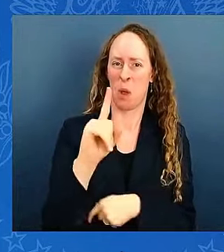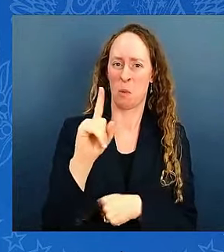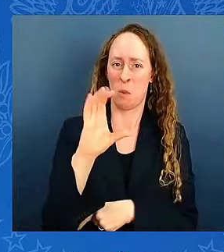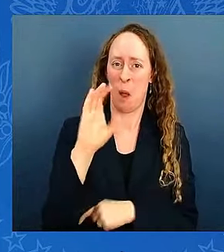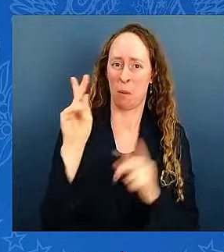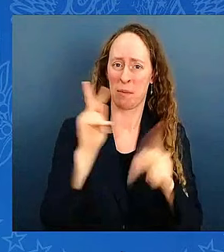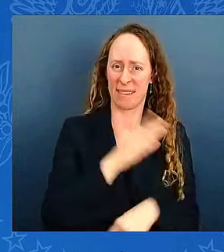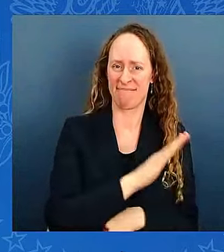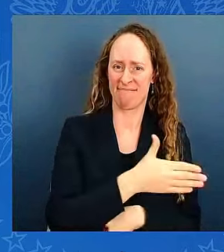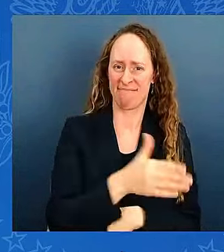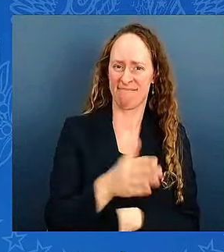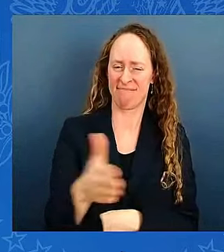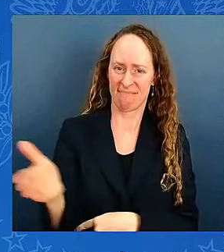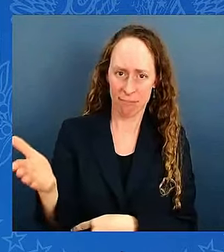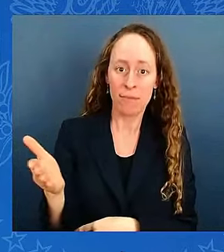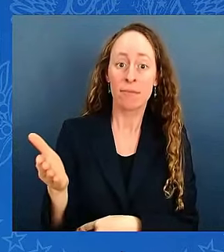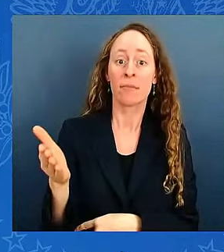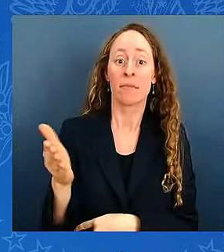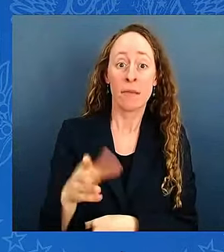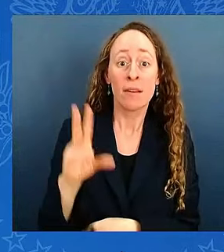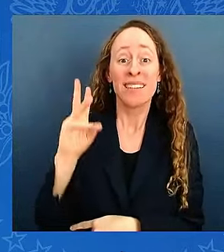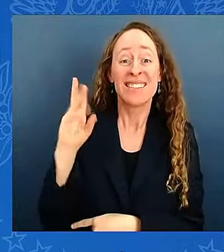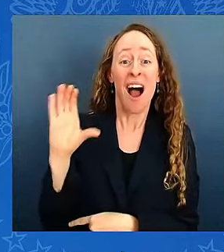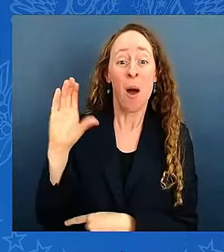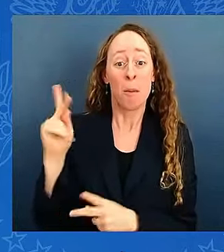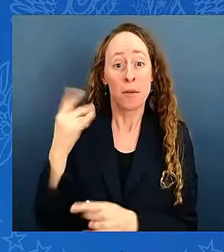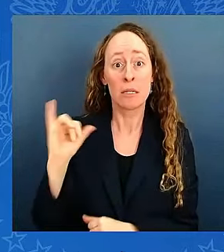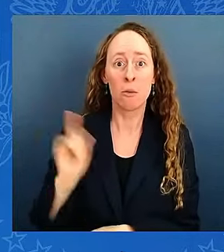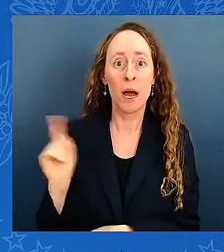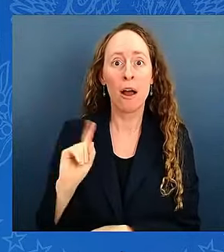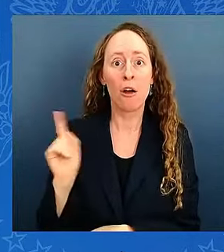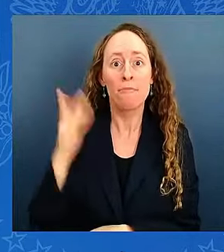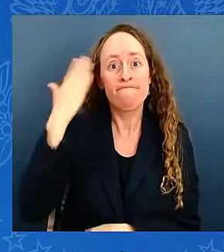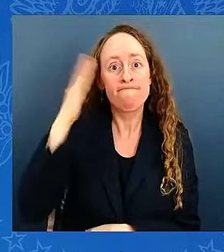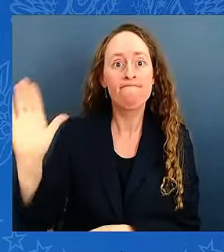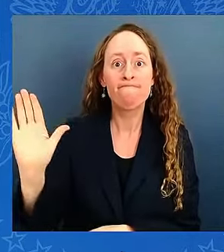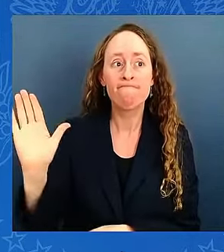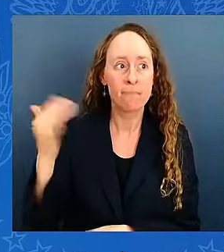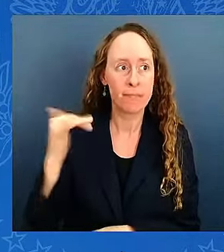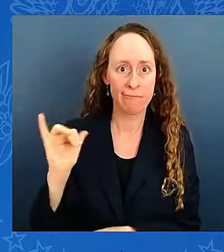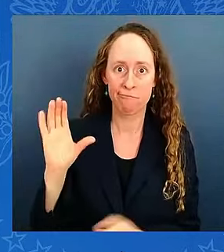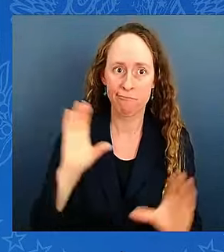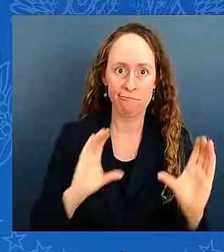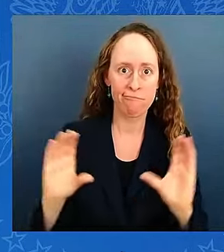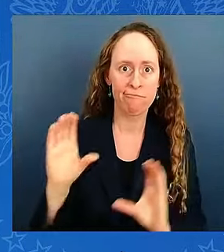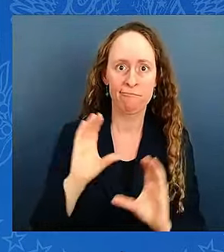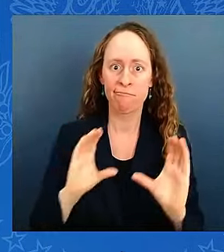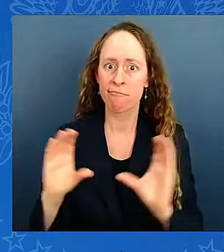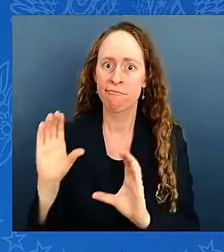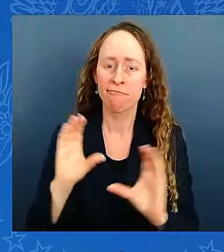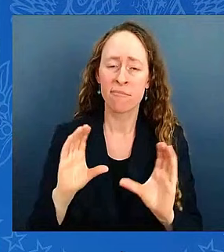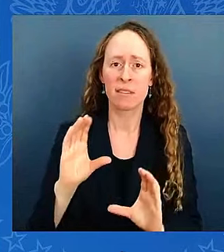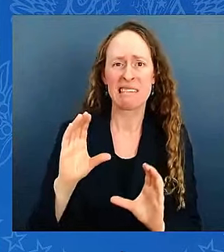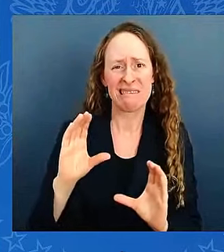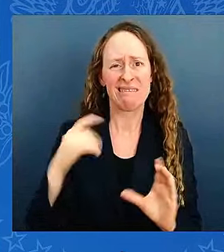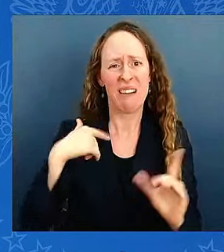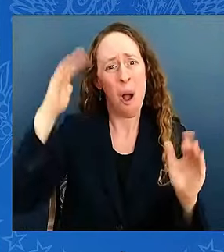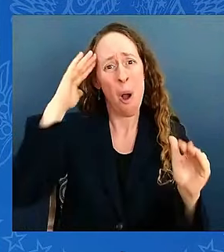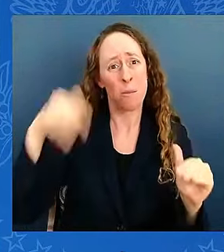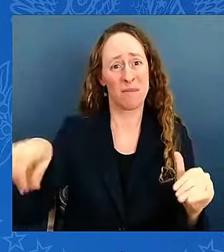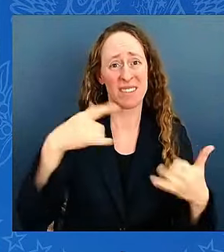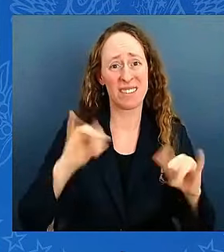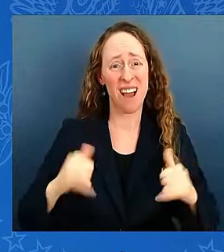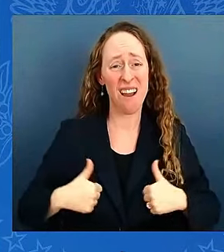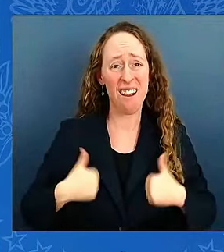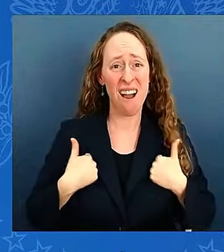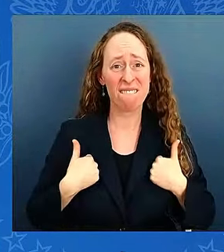unaccounted for because they can't be contacted. God willing, they're alive, but there is no way to contact them again because of the lack of cell phone